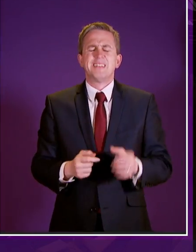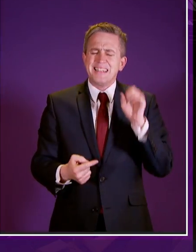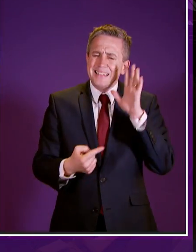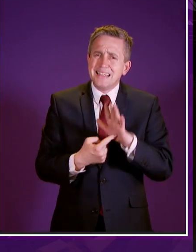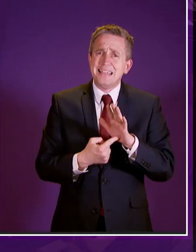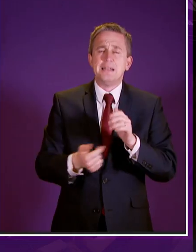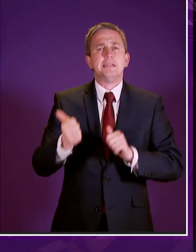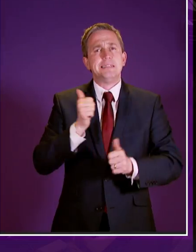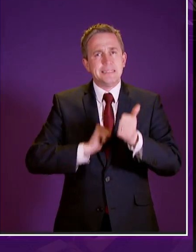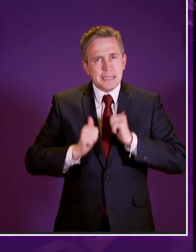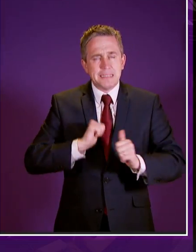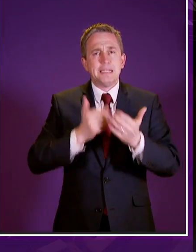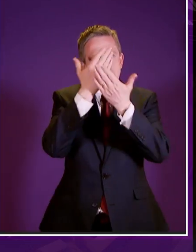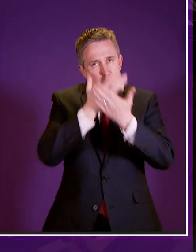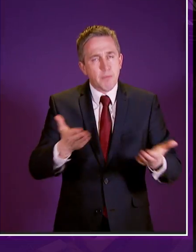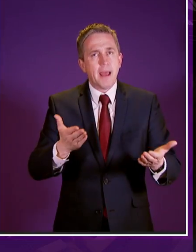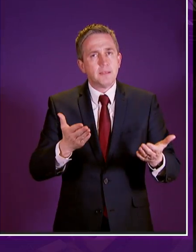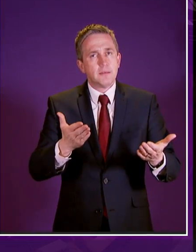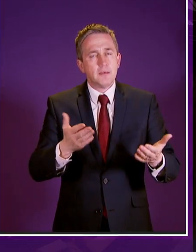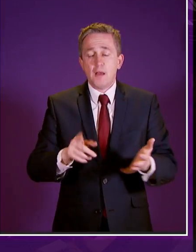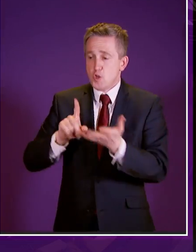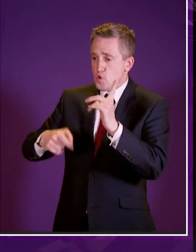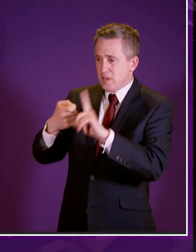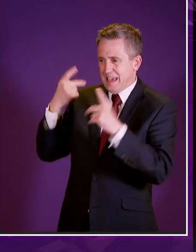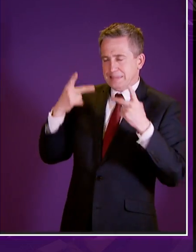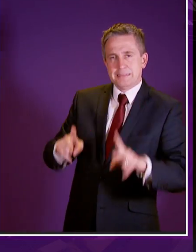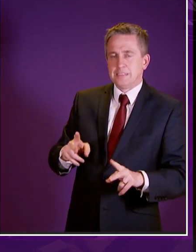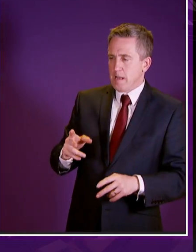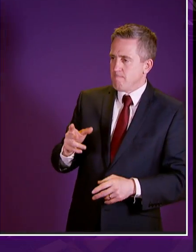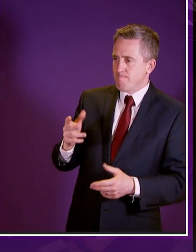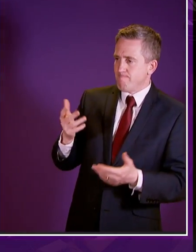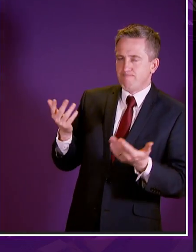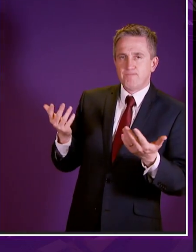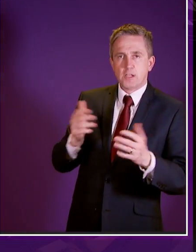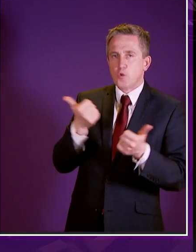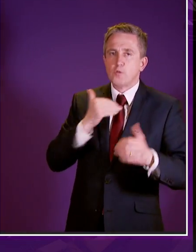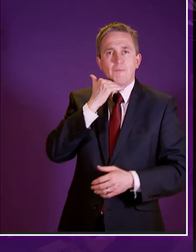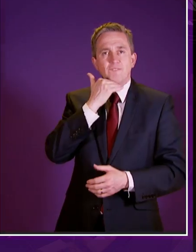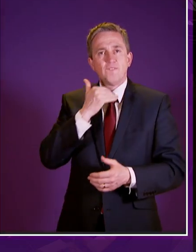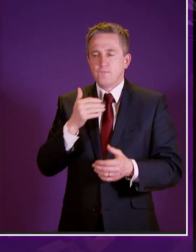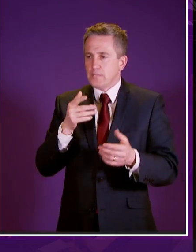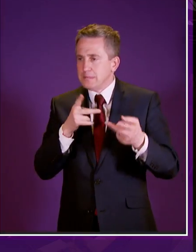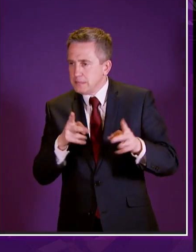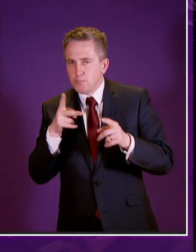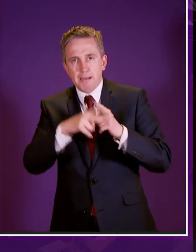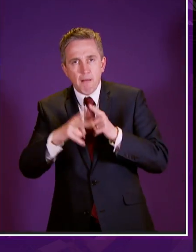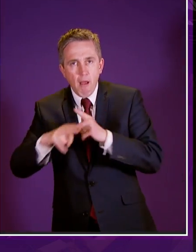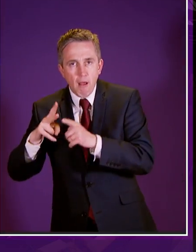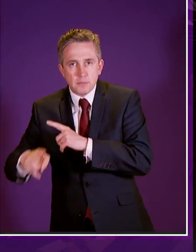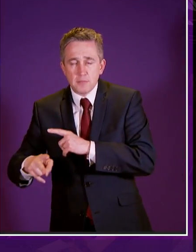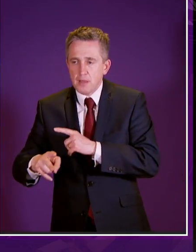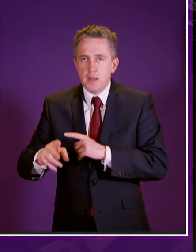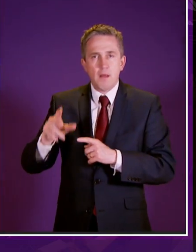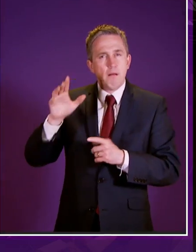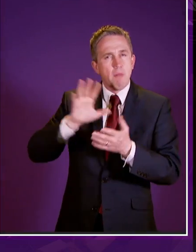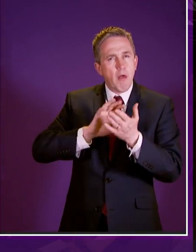absolutely at the heart of the bill the problem with the current system isn't just that support has been cut though that is quite bad enough the